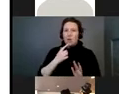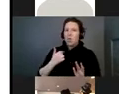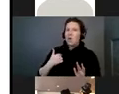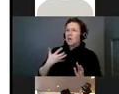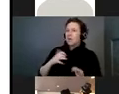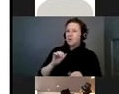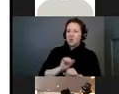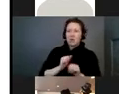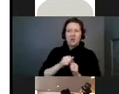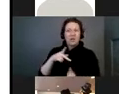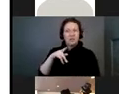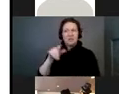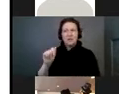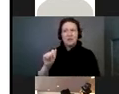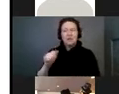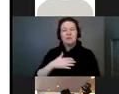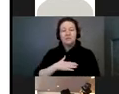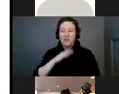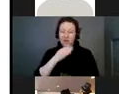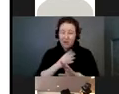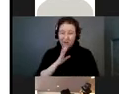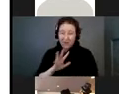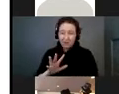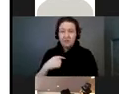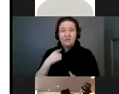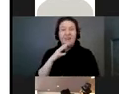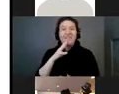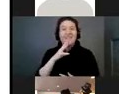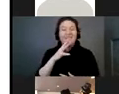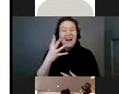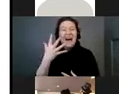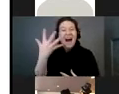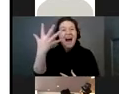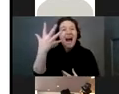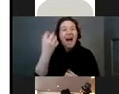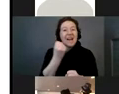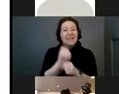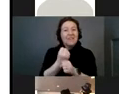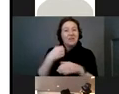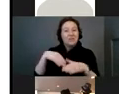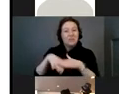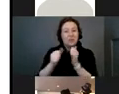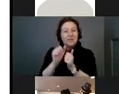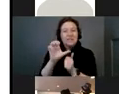my daughter, who's five. So, it's been five years since she was born with CMV.